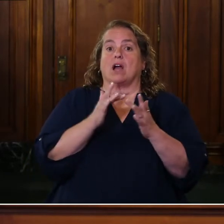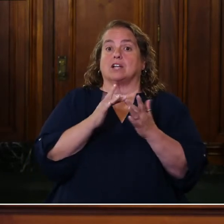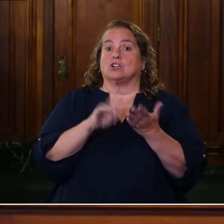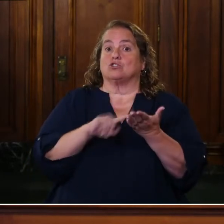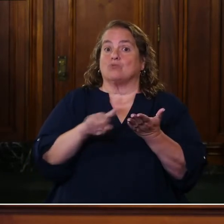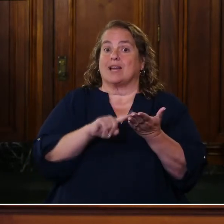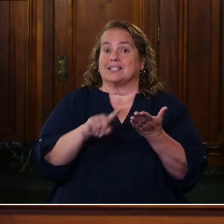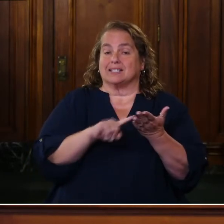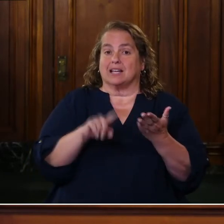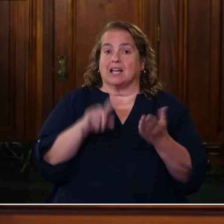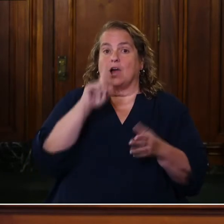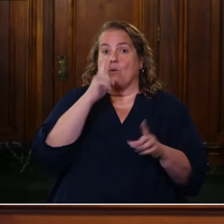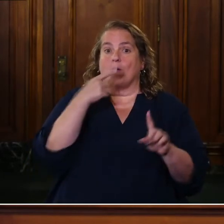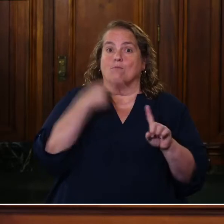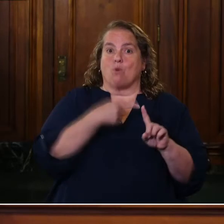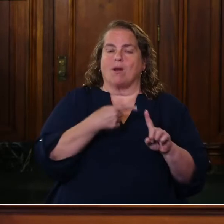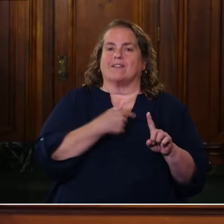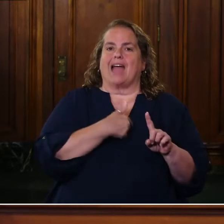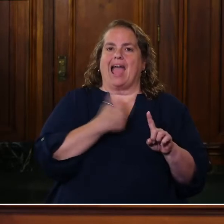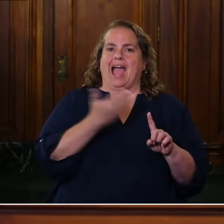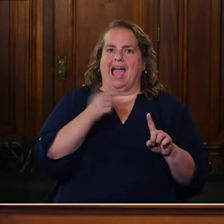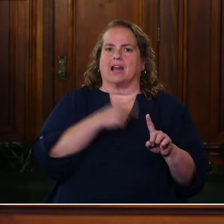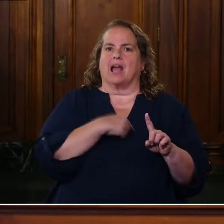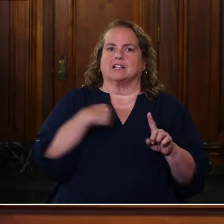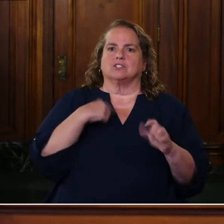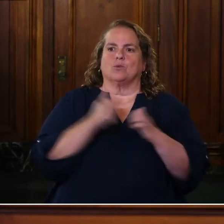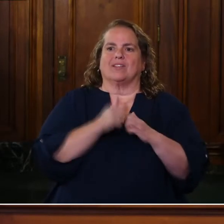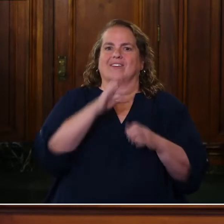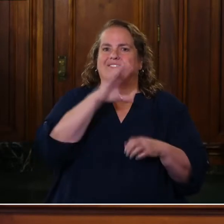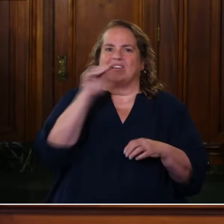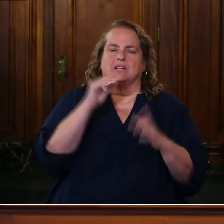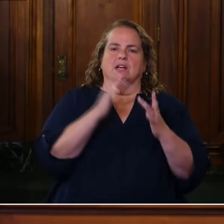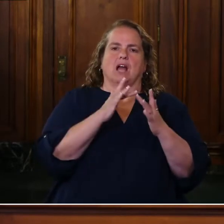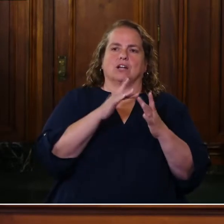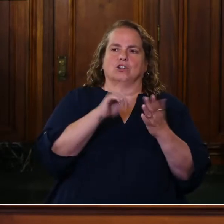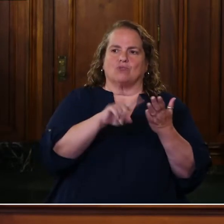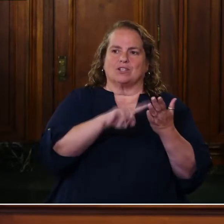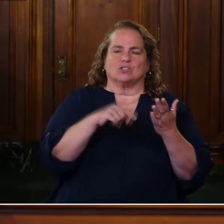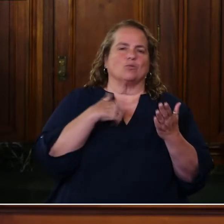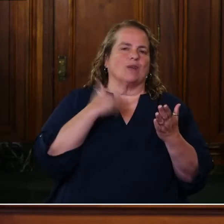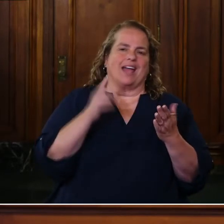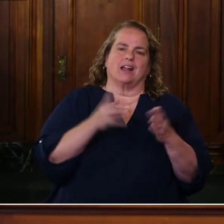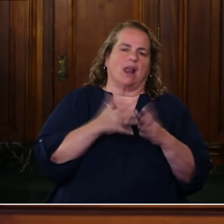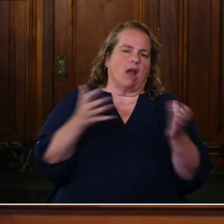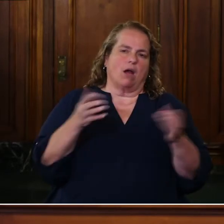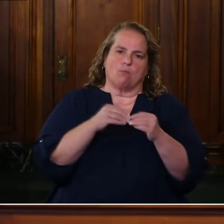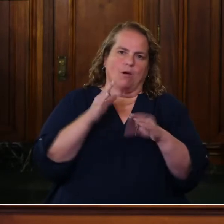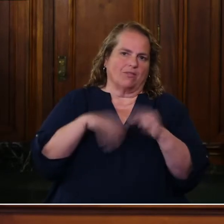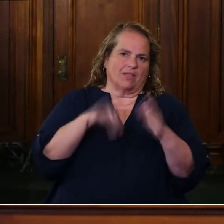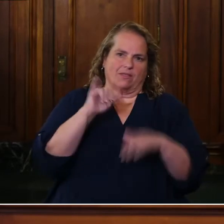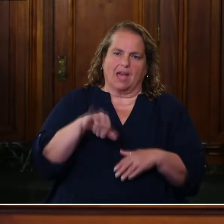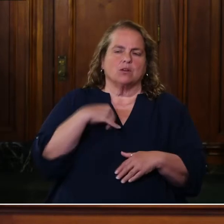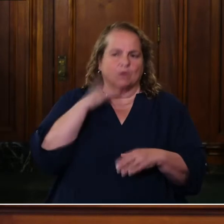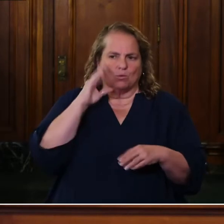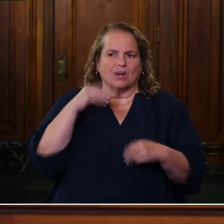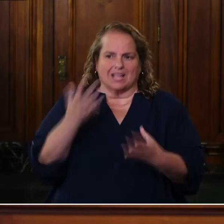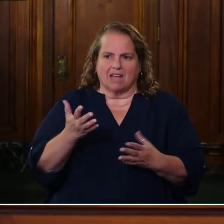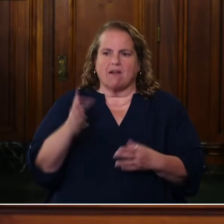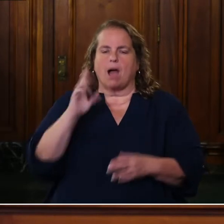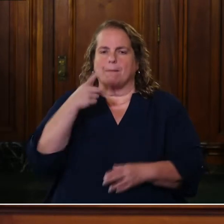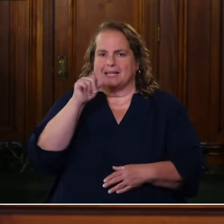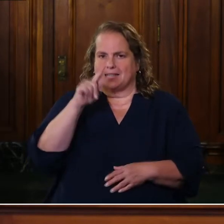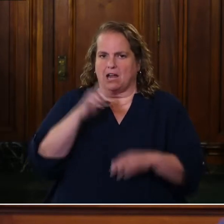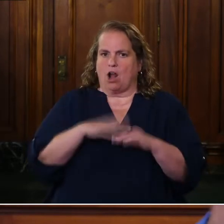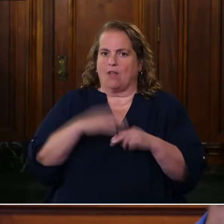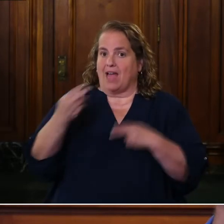Uh, at one point they had us with 50 contact tracers and we had, uh, a lot more than that. Um, what, we'll give an update on the hiring.